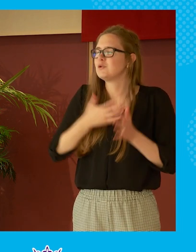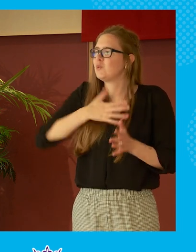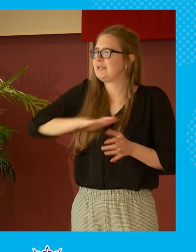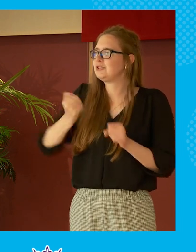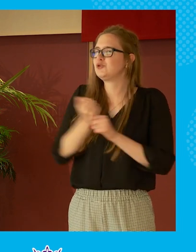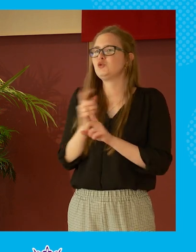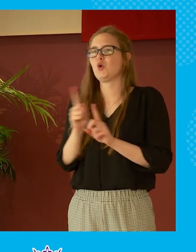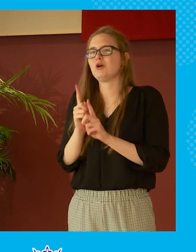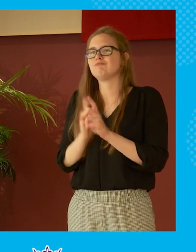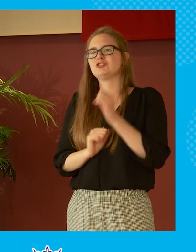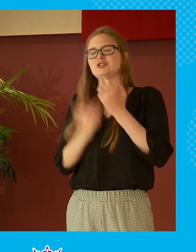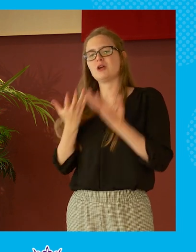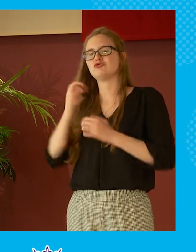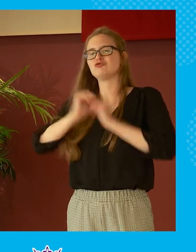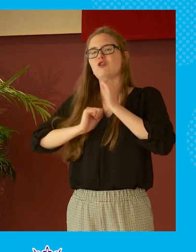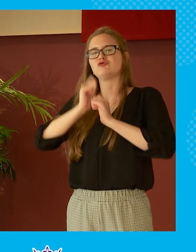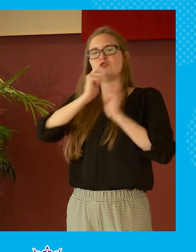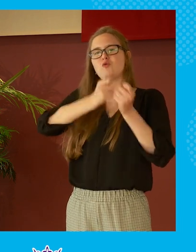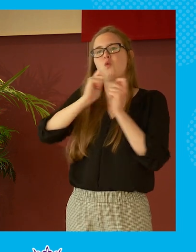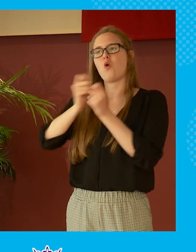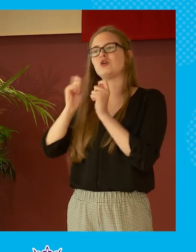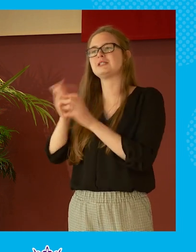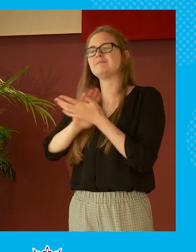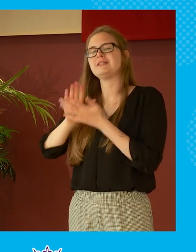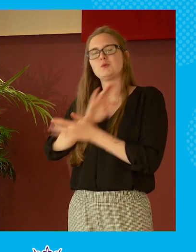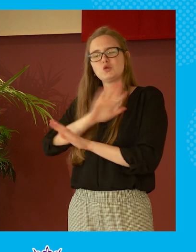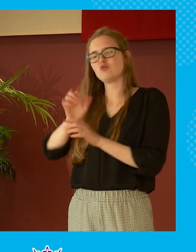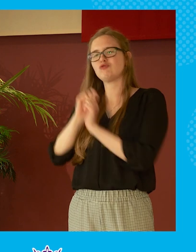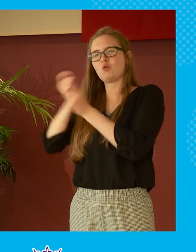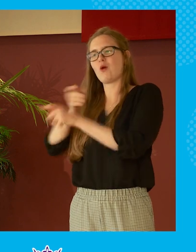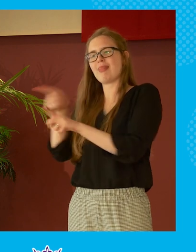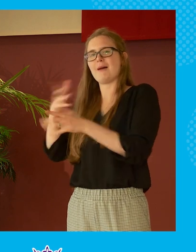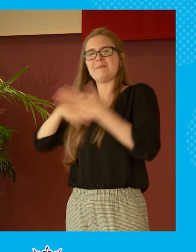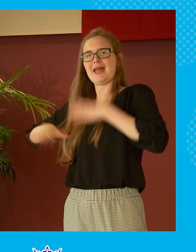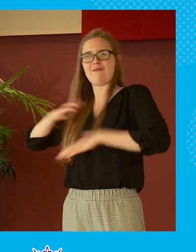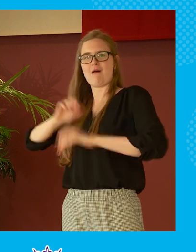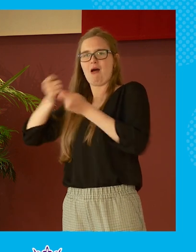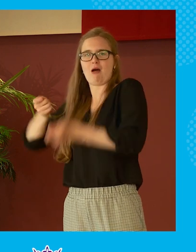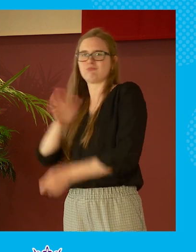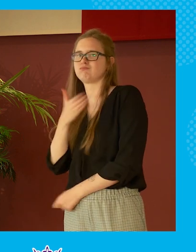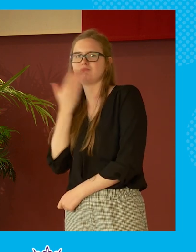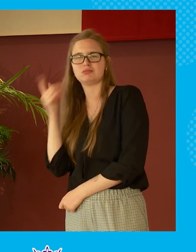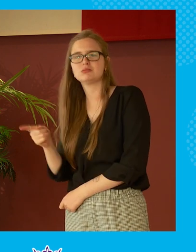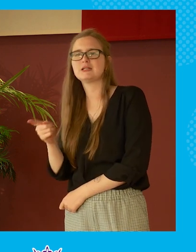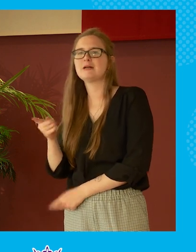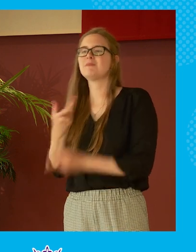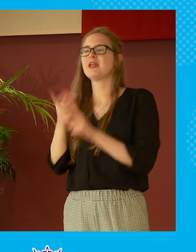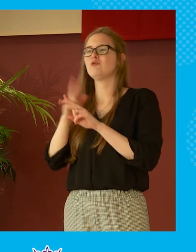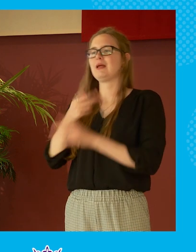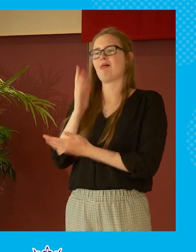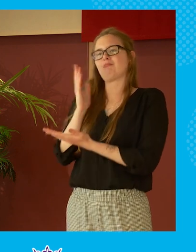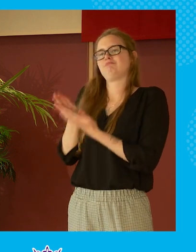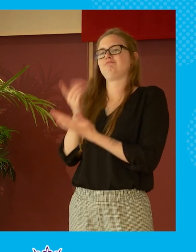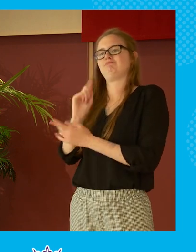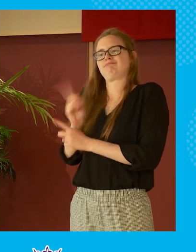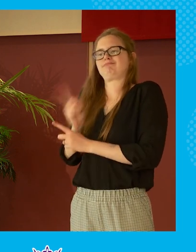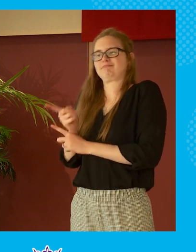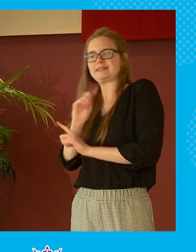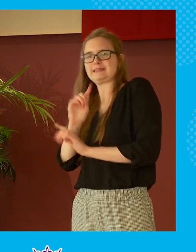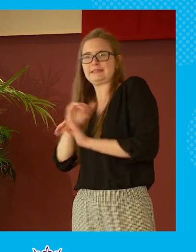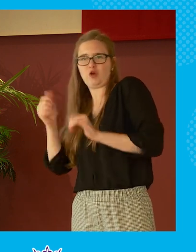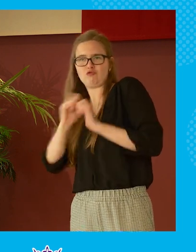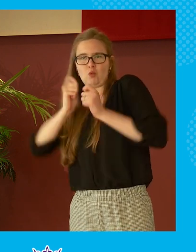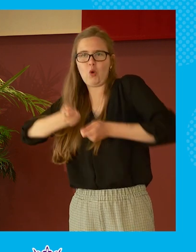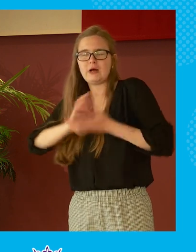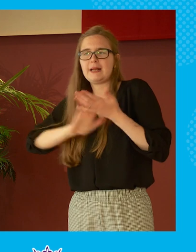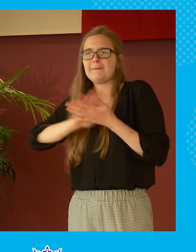structuring our rewards so that we don't reward that sort of behavior if there are sanctions for that sort of behavior instead of rewards then i